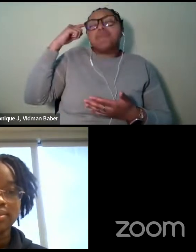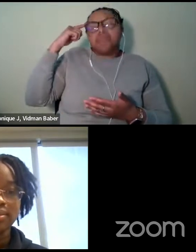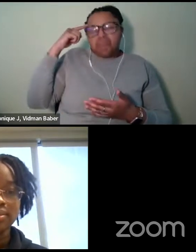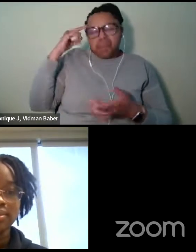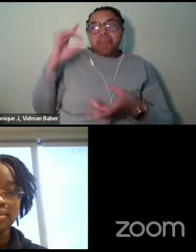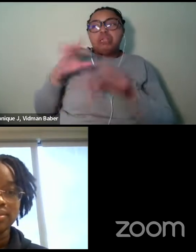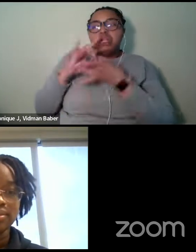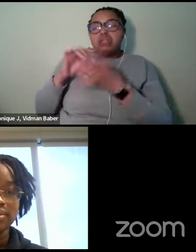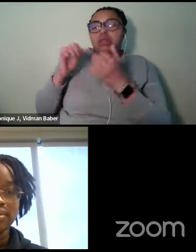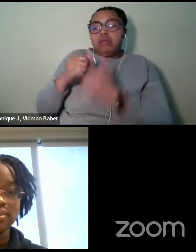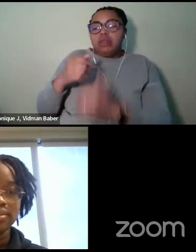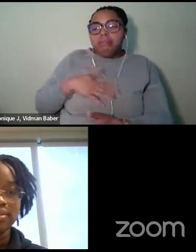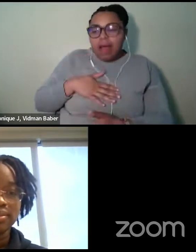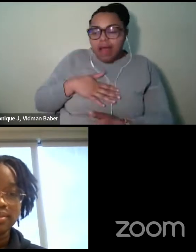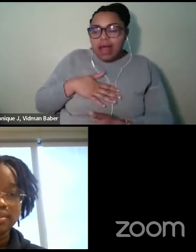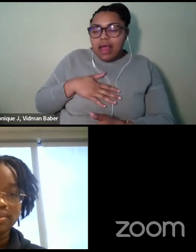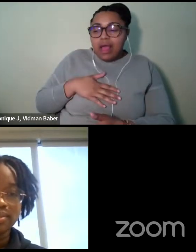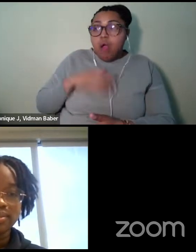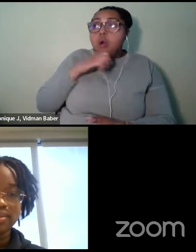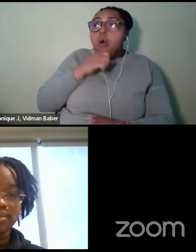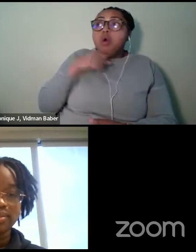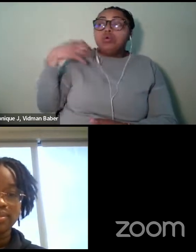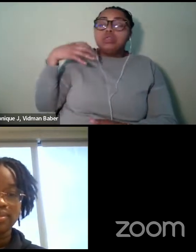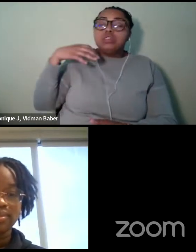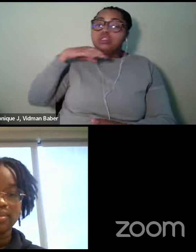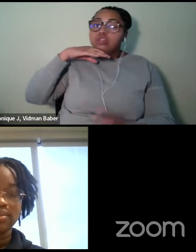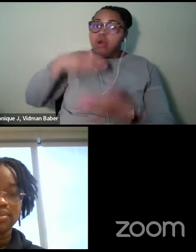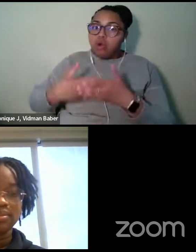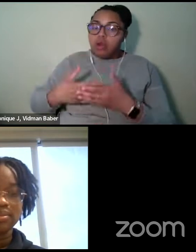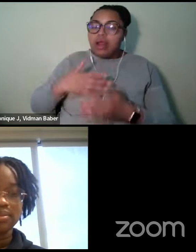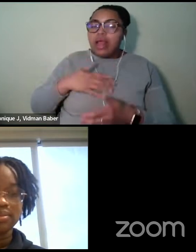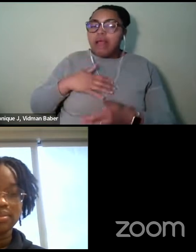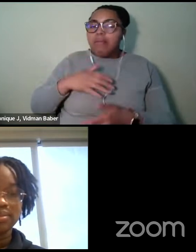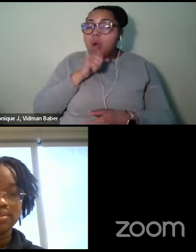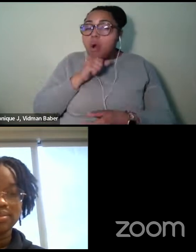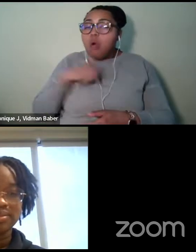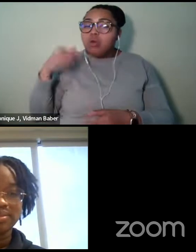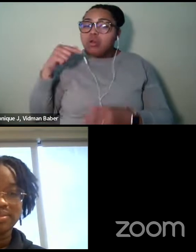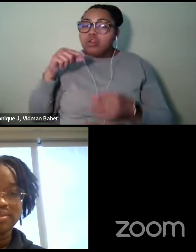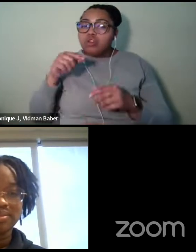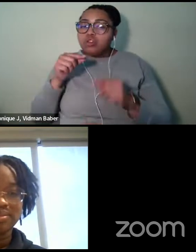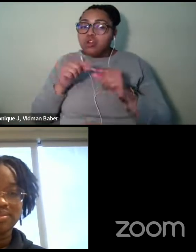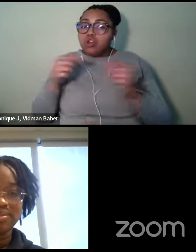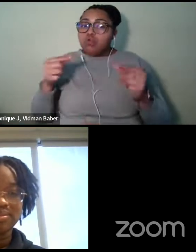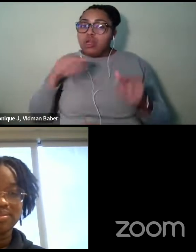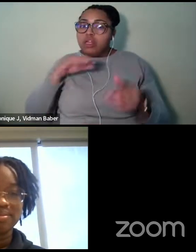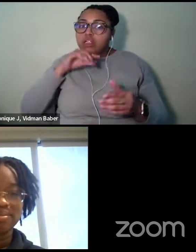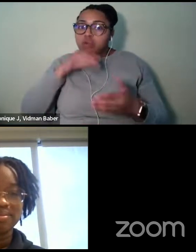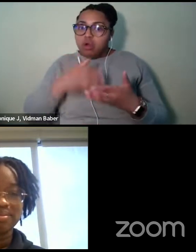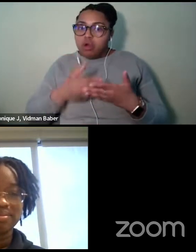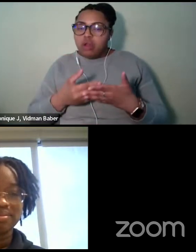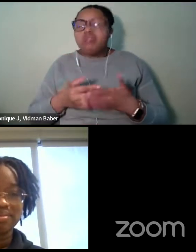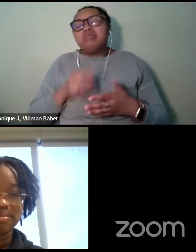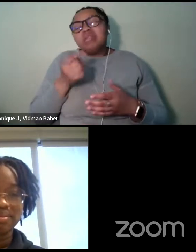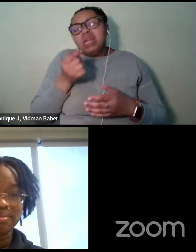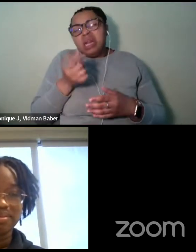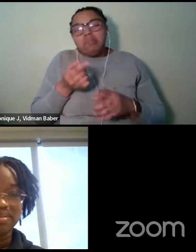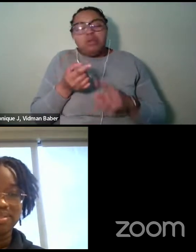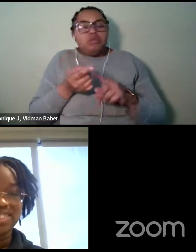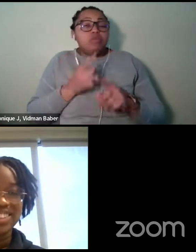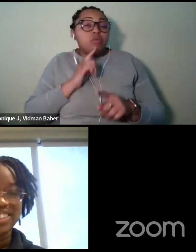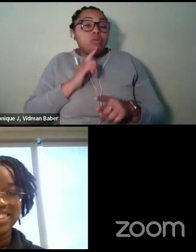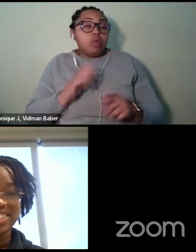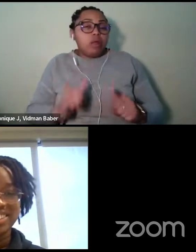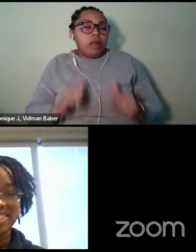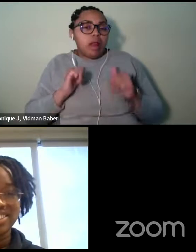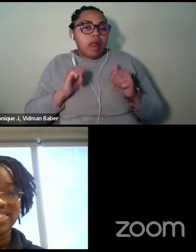granddaughter. Um, uh, yeah, so it's, it's a little bit taken from real life, but I actually